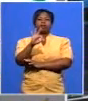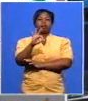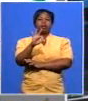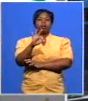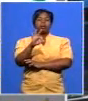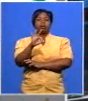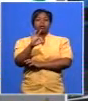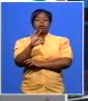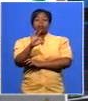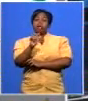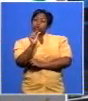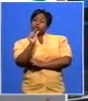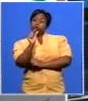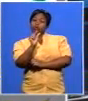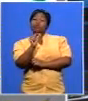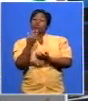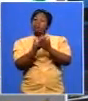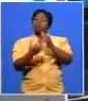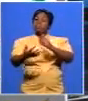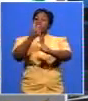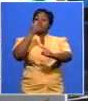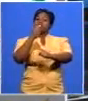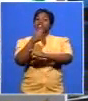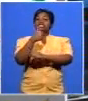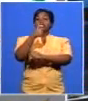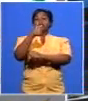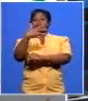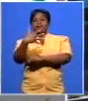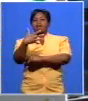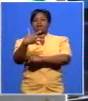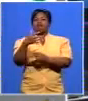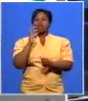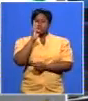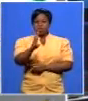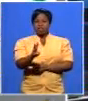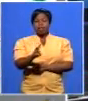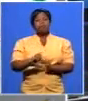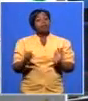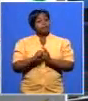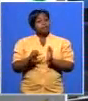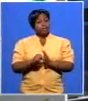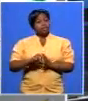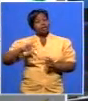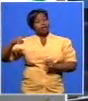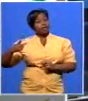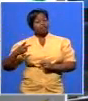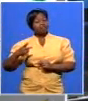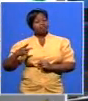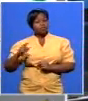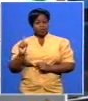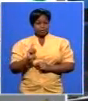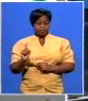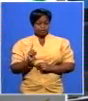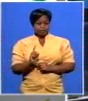we're heading for 65 we're smelling between every three and what is important about concentrating that base is